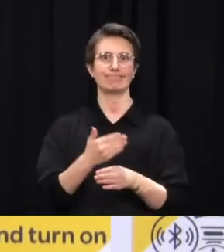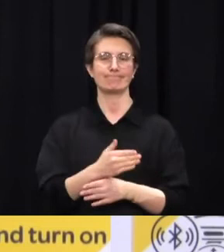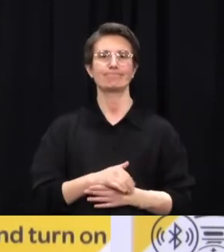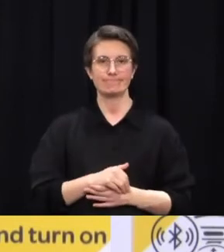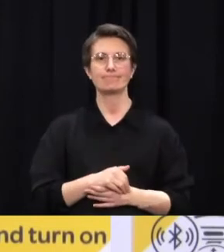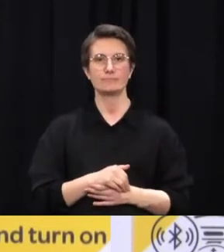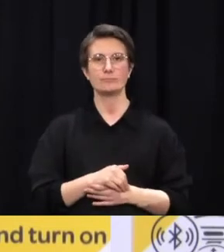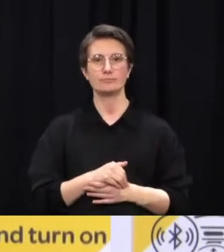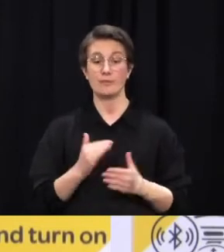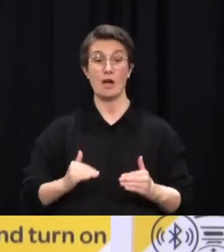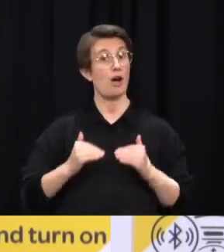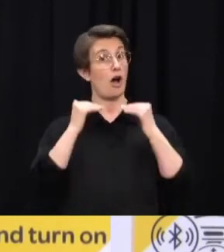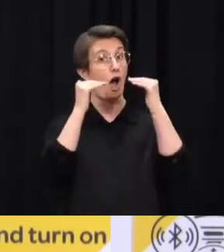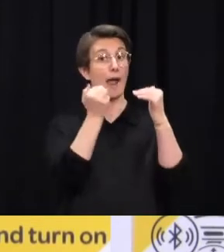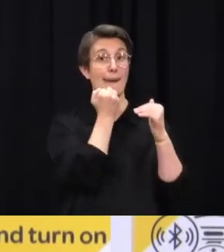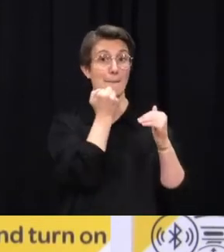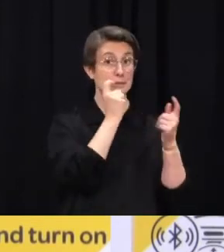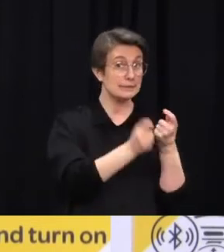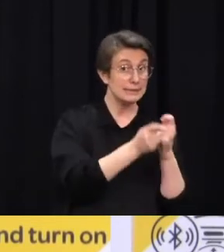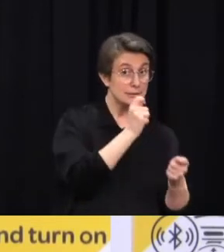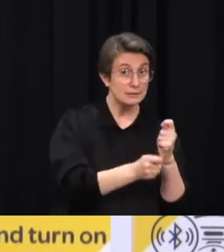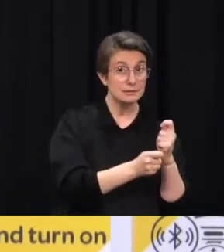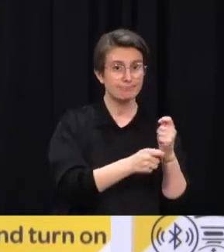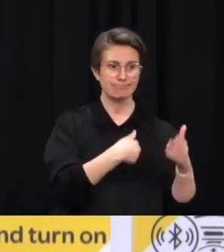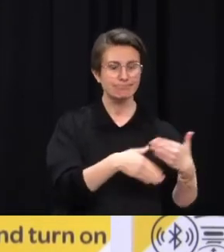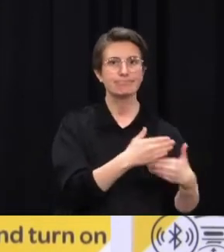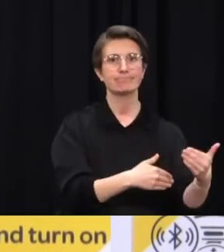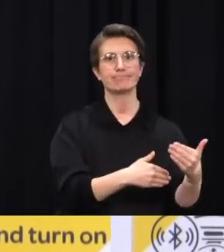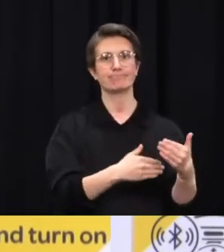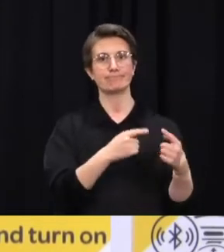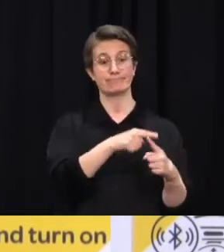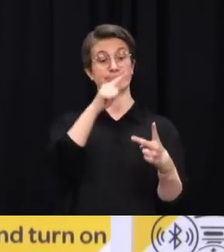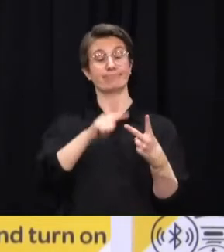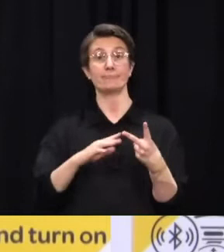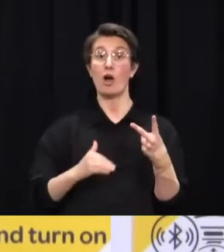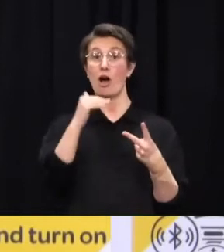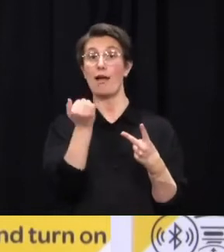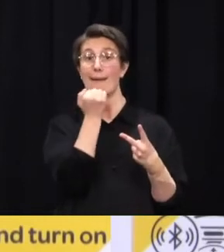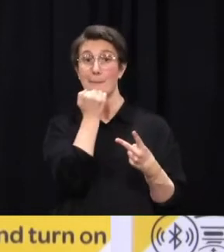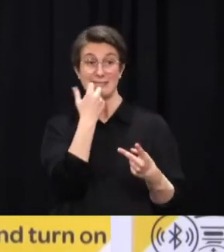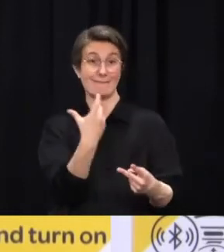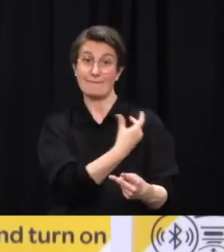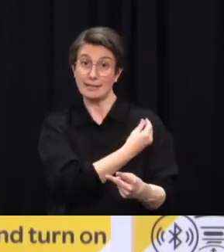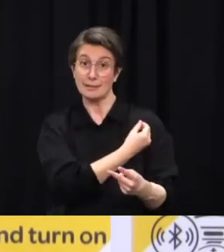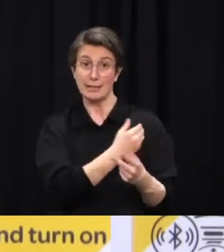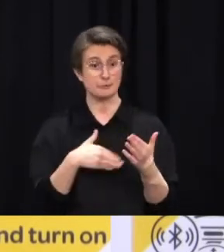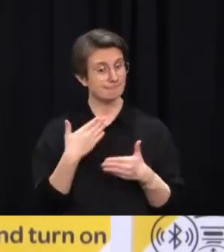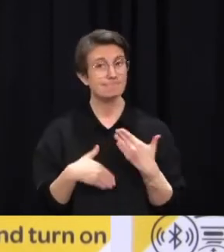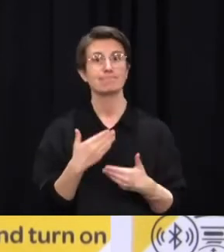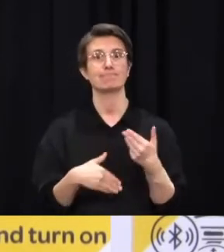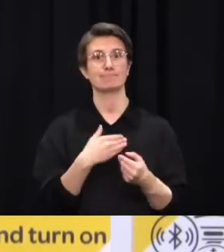volumes of testing and the fact that we're also doing the immunisation at the same time has meant it's put a lot of pressure on the system. But